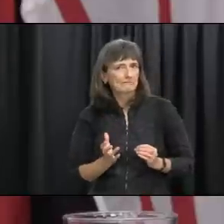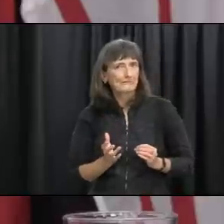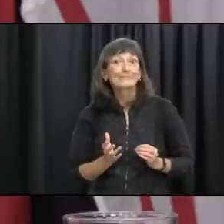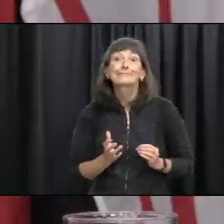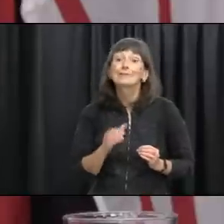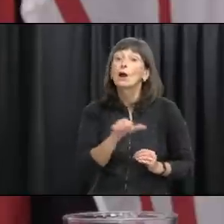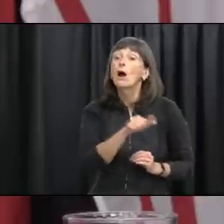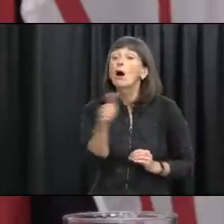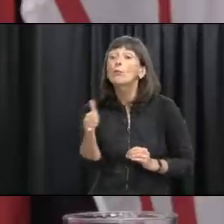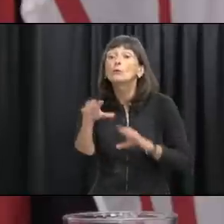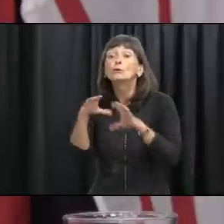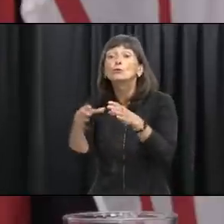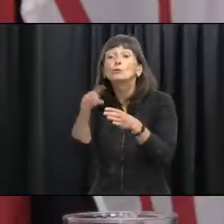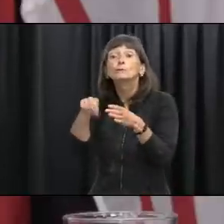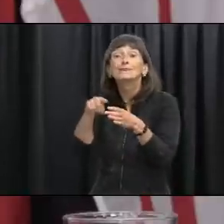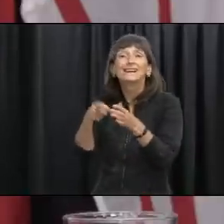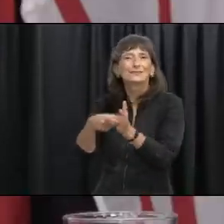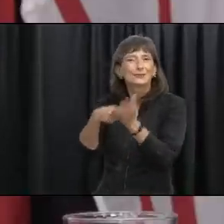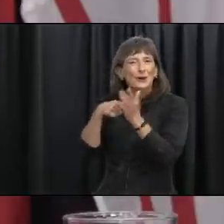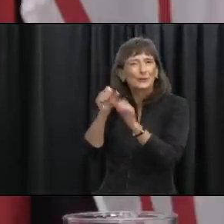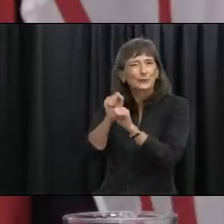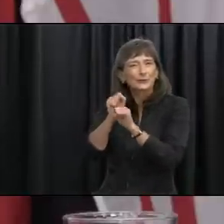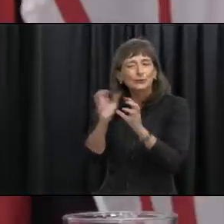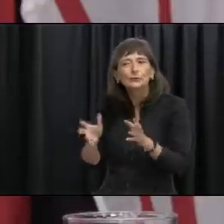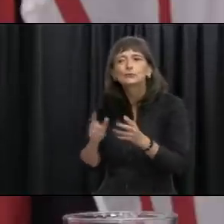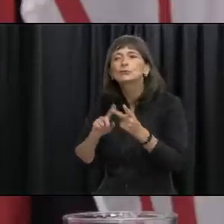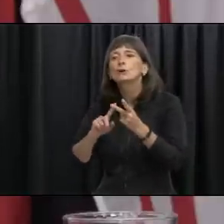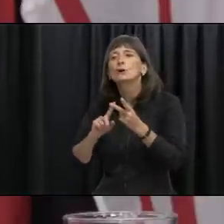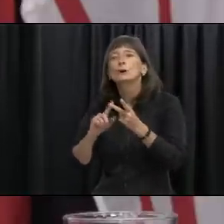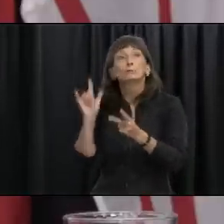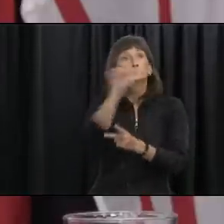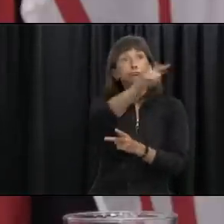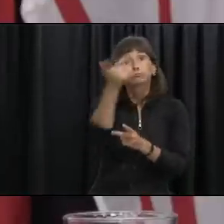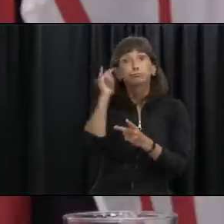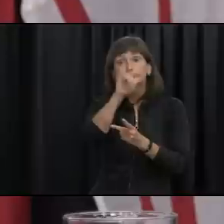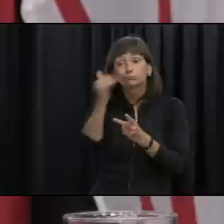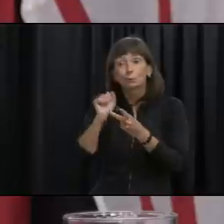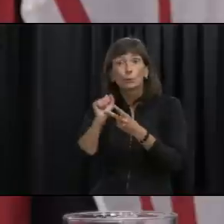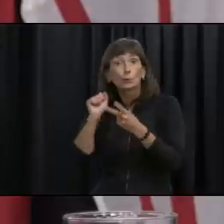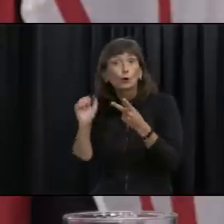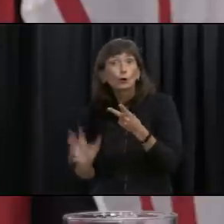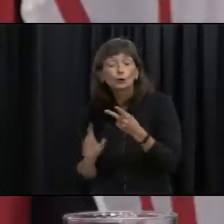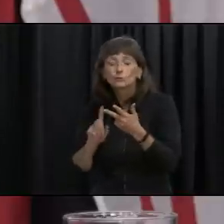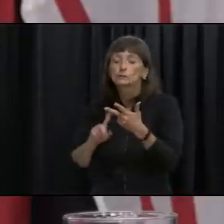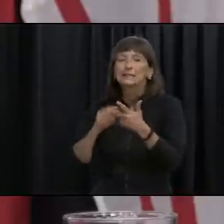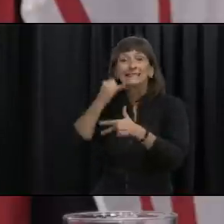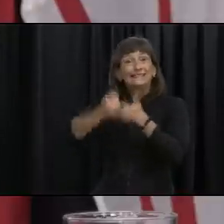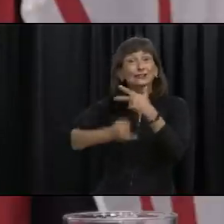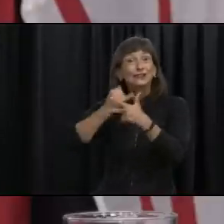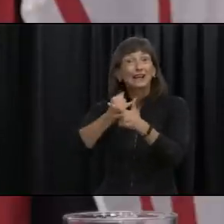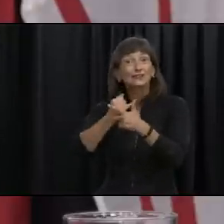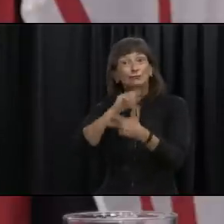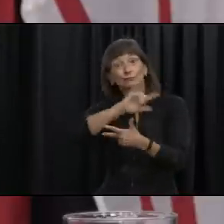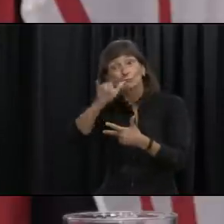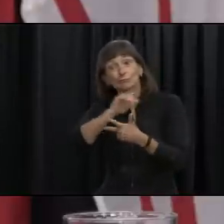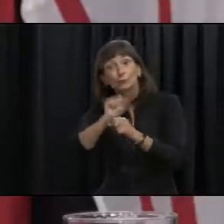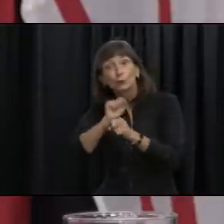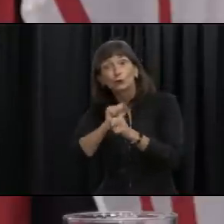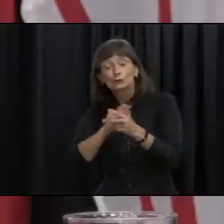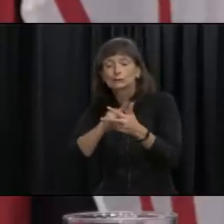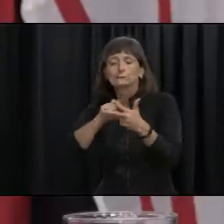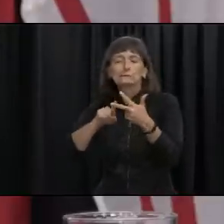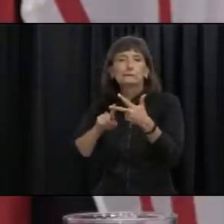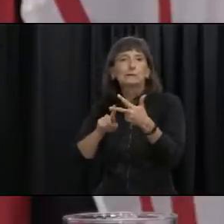recommendations such as essential workers rotational workers international workers and